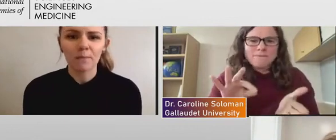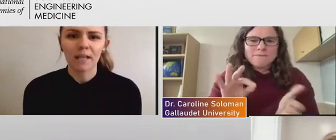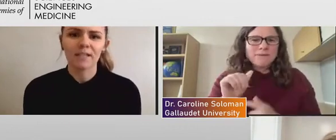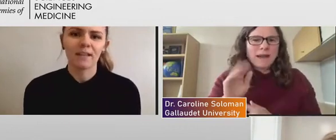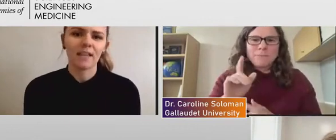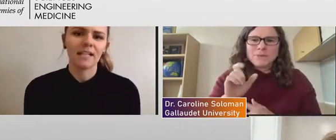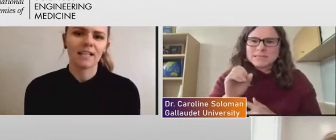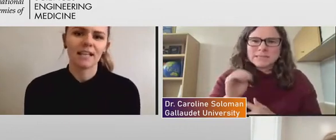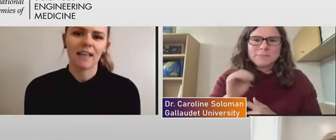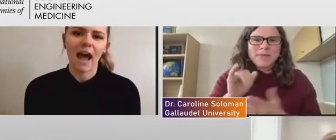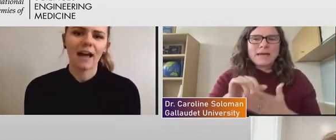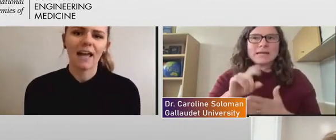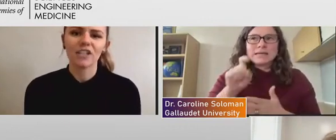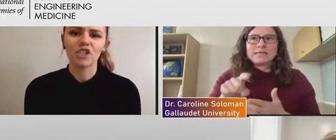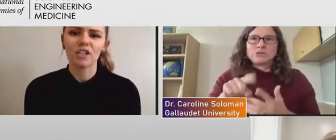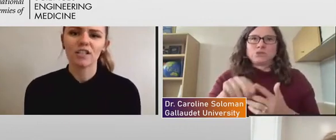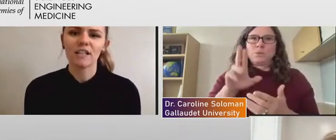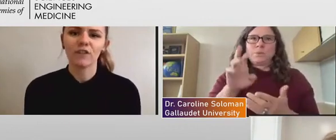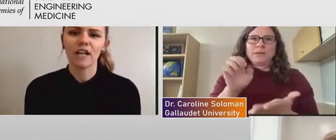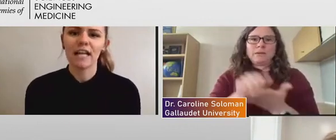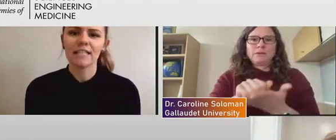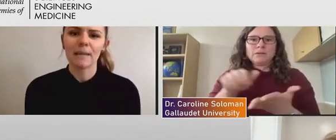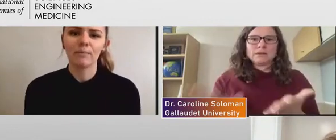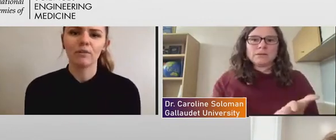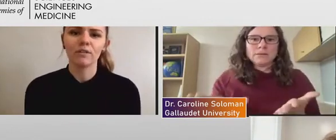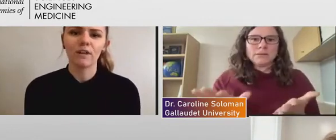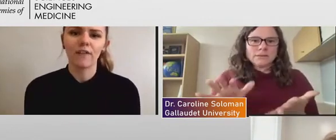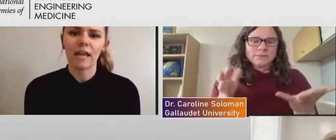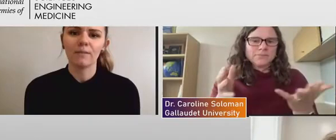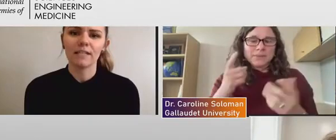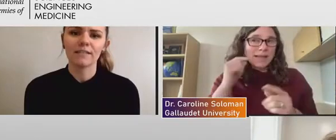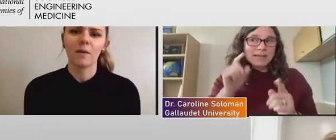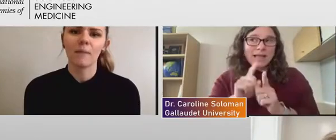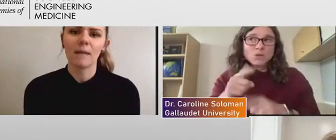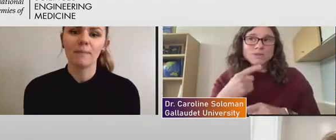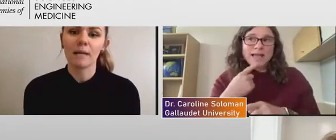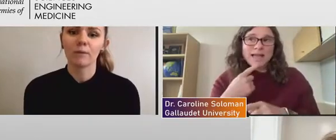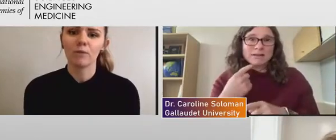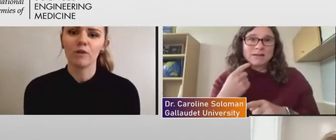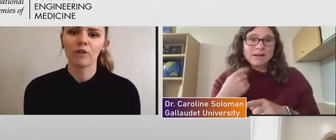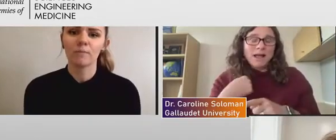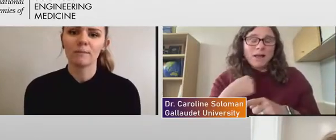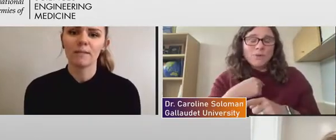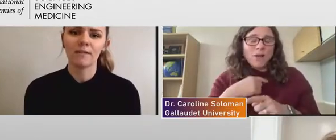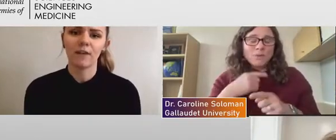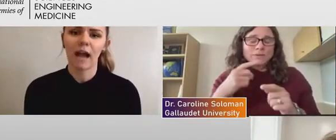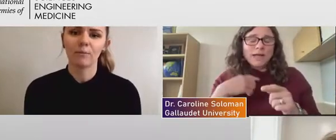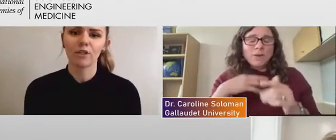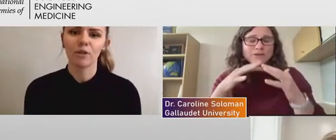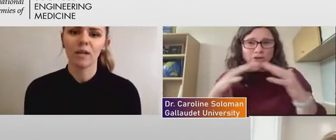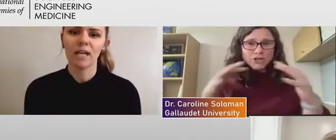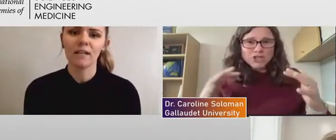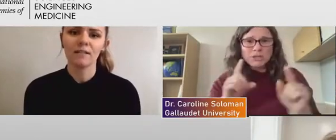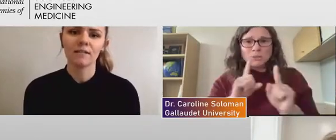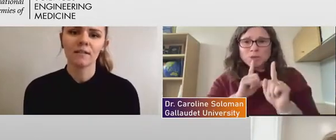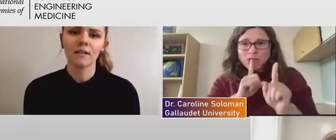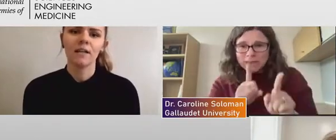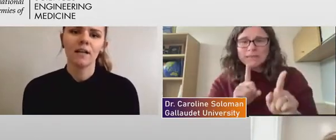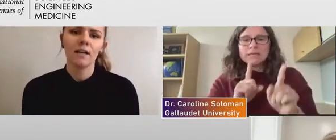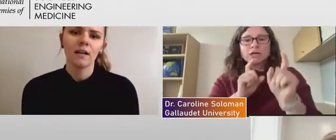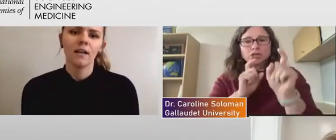experiments and things like that. And just different examples of ableism and being removed from specific opportunities.